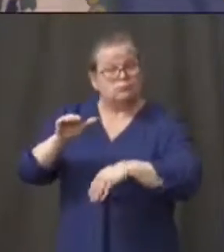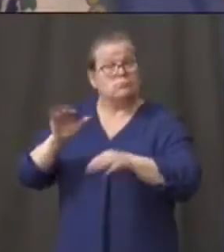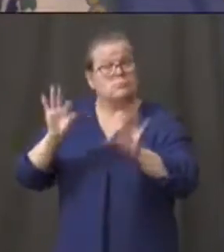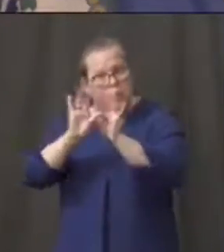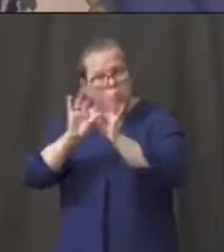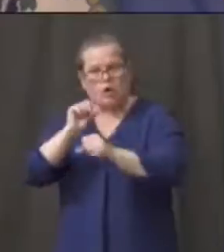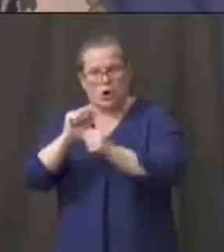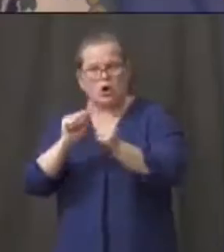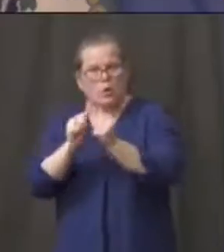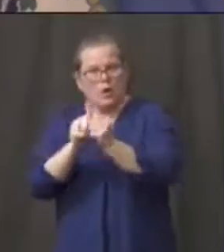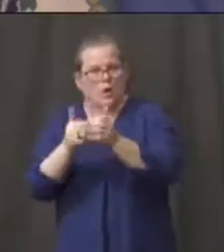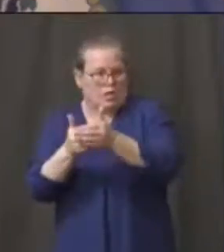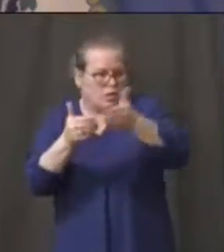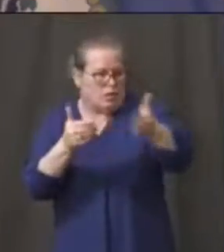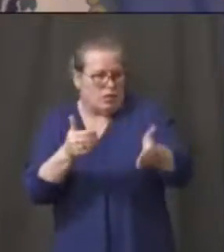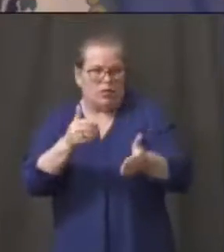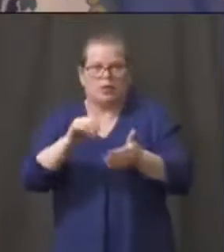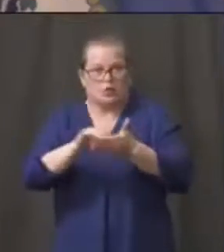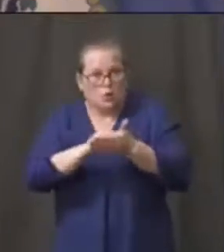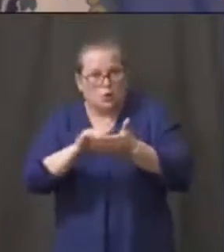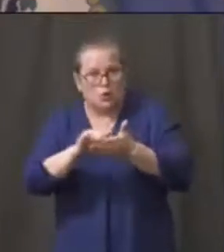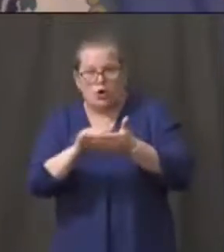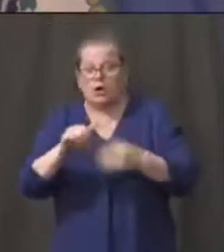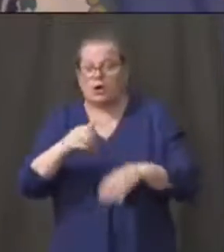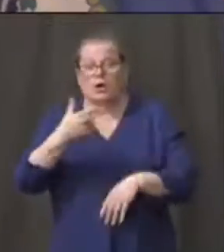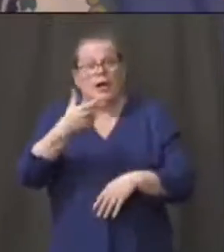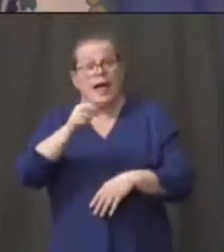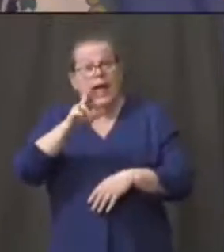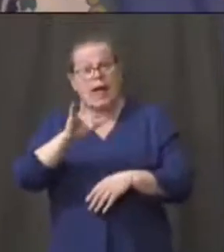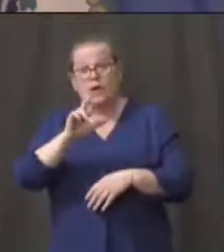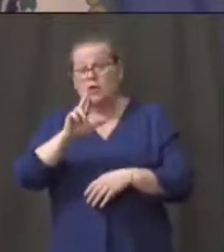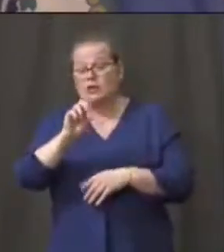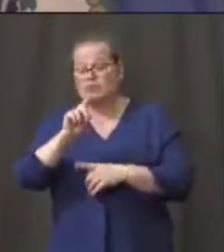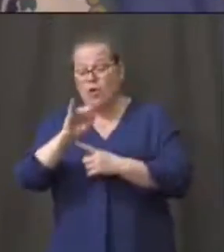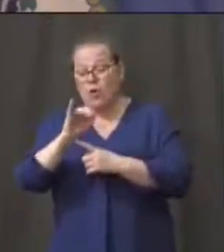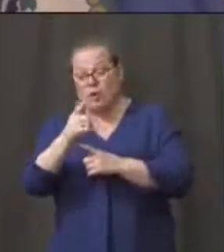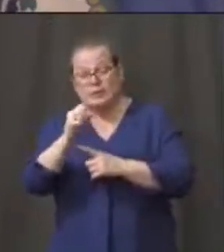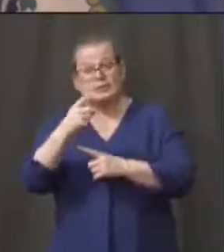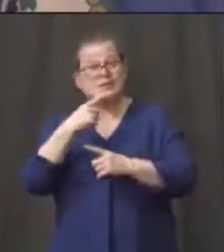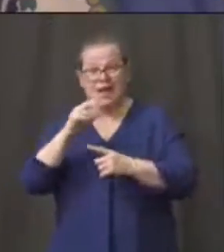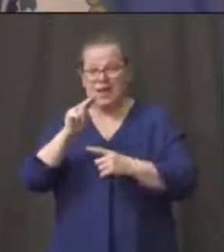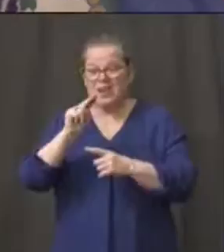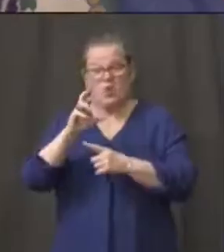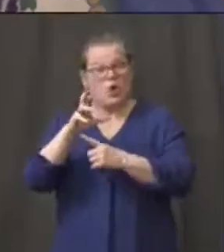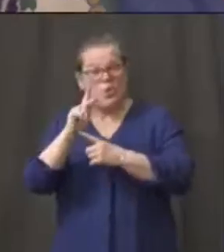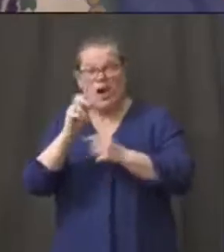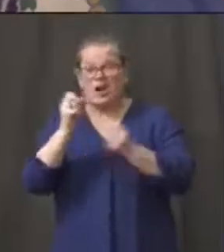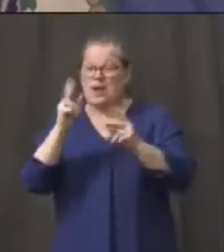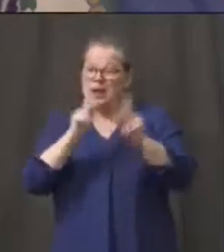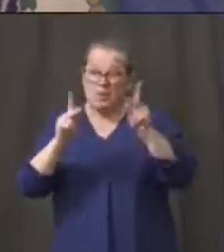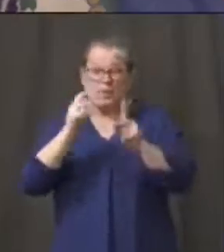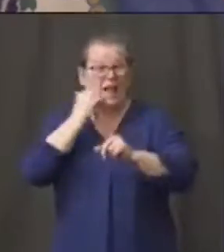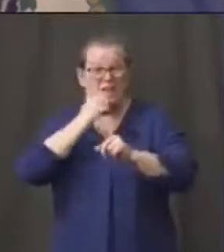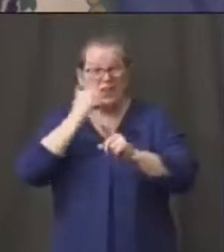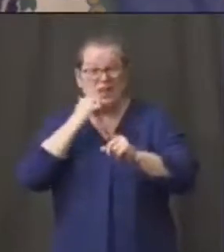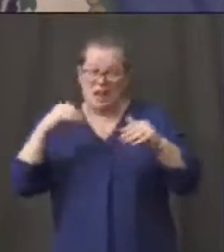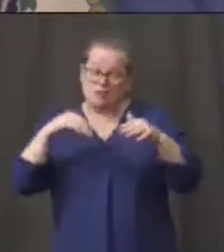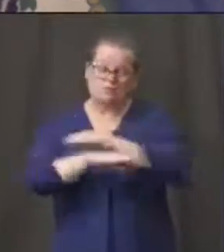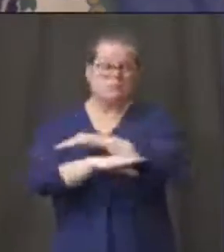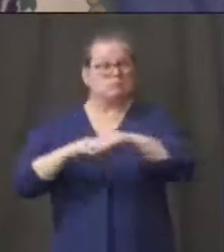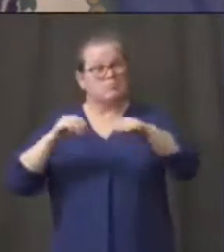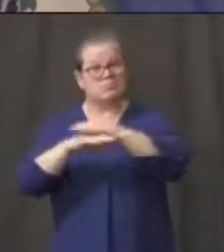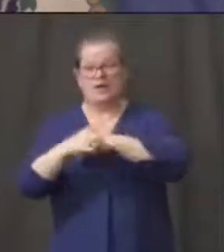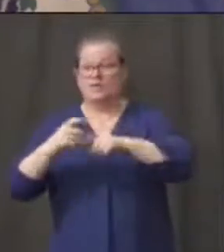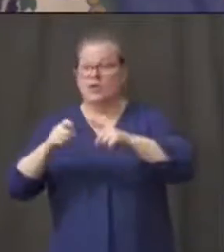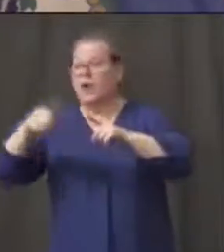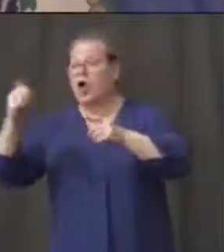Harry Rilling say, look, a lot of people come in and out of Norwalk every day. A lot of them come from neighboring towns. A lot of them come out